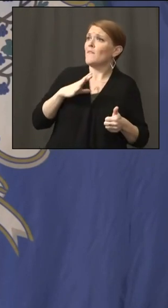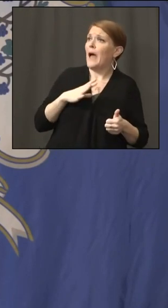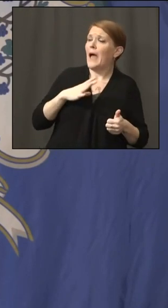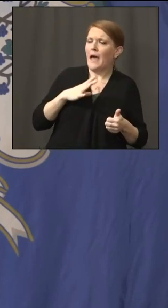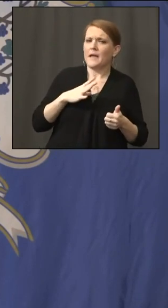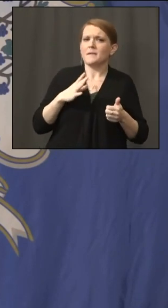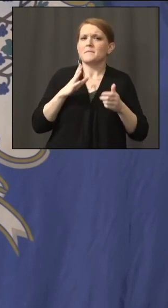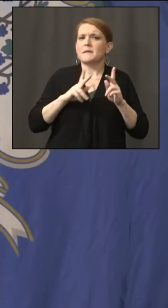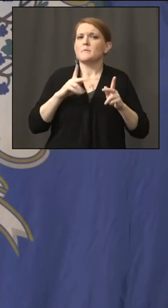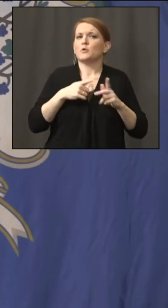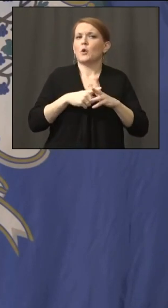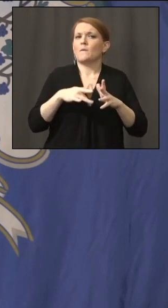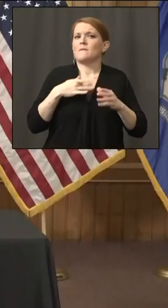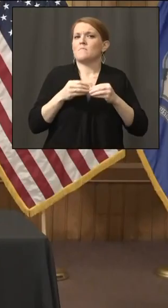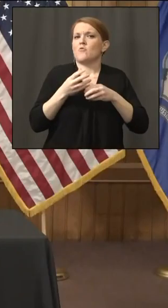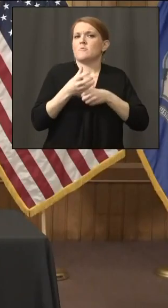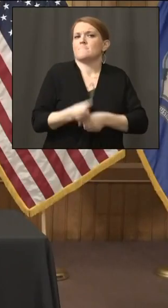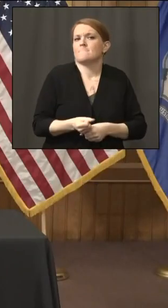do you have anything more specific than that?